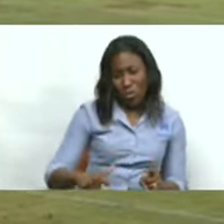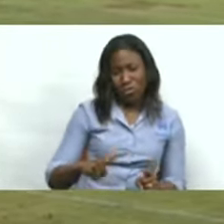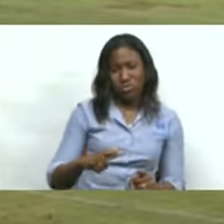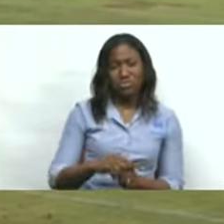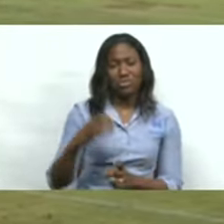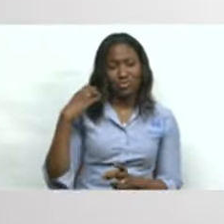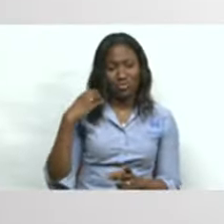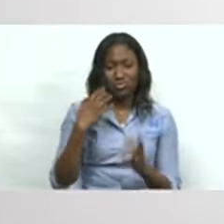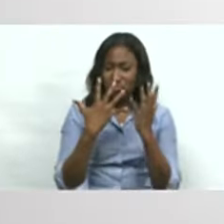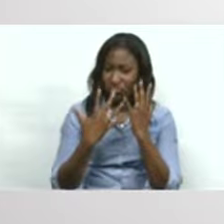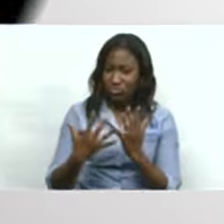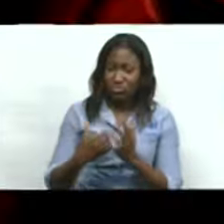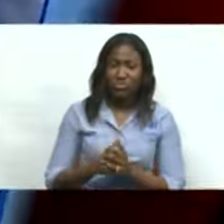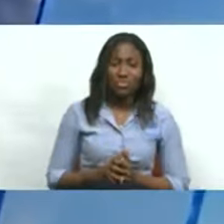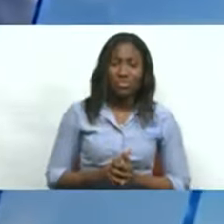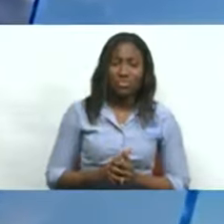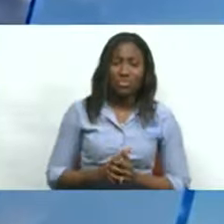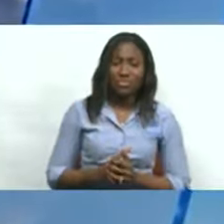stride.